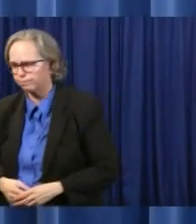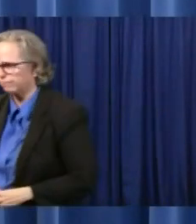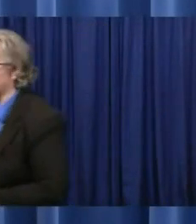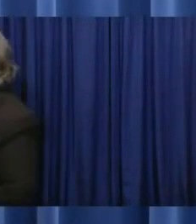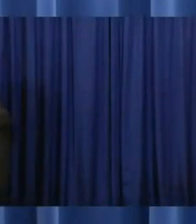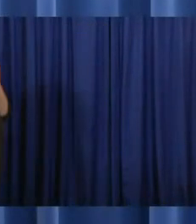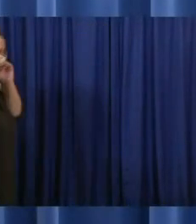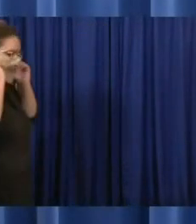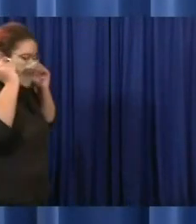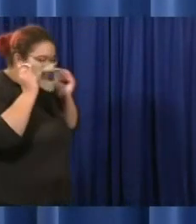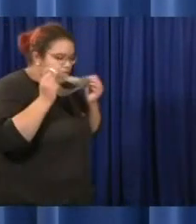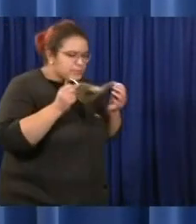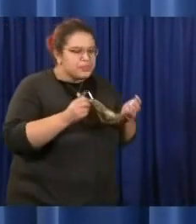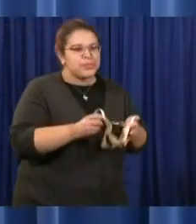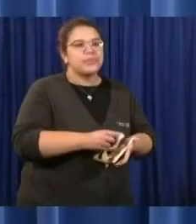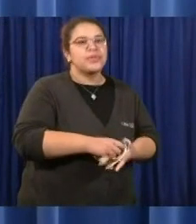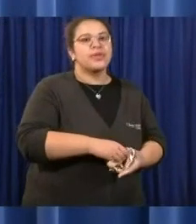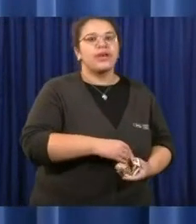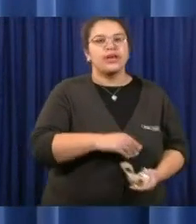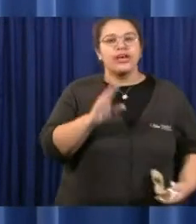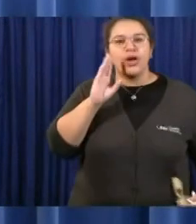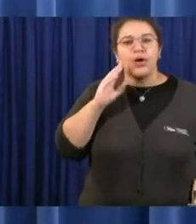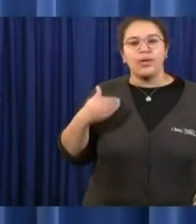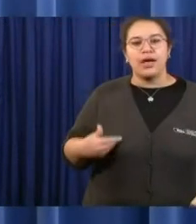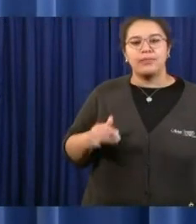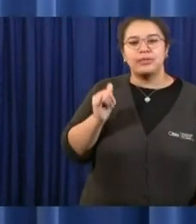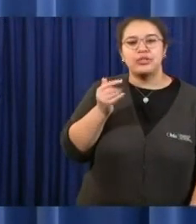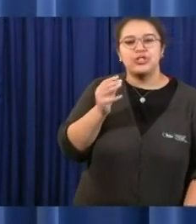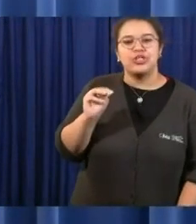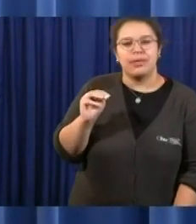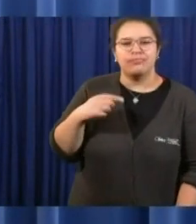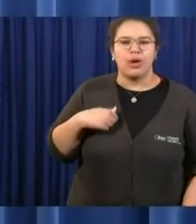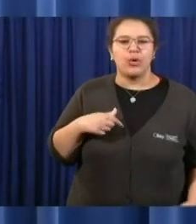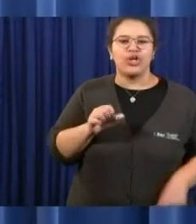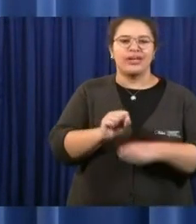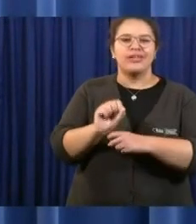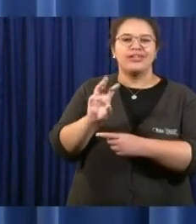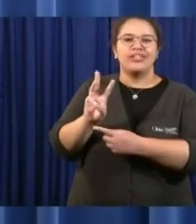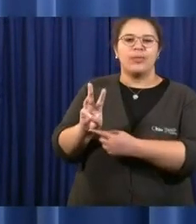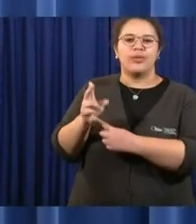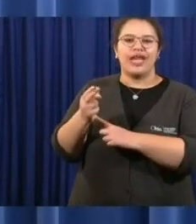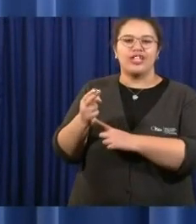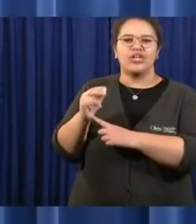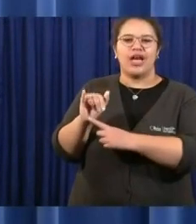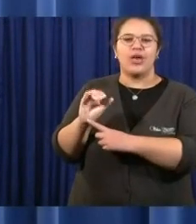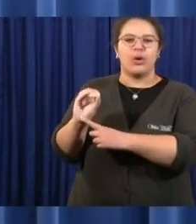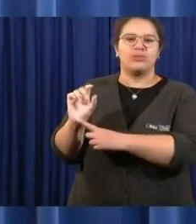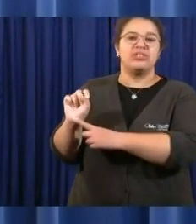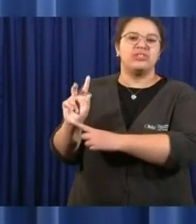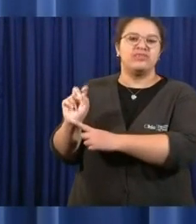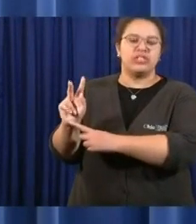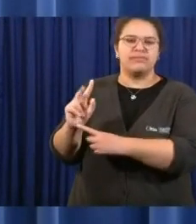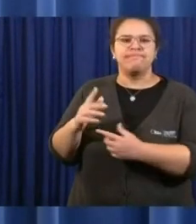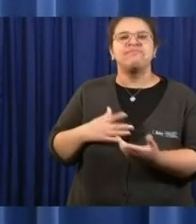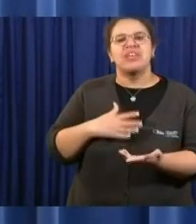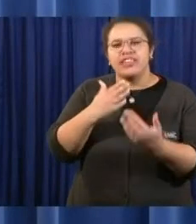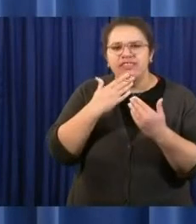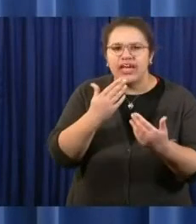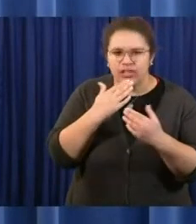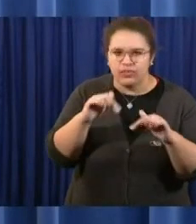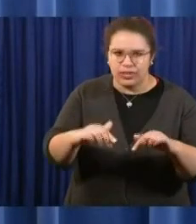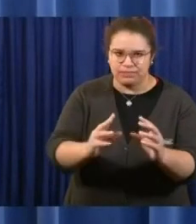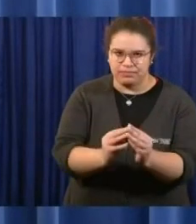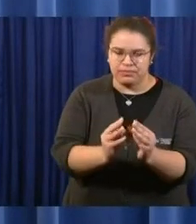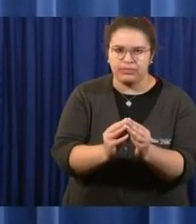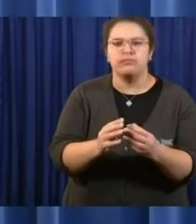Hi, Governor. Jim Addy from WHIO-TV. Thanks for doing this. I want to ask what guidance you are going to be providing to local